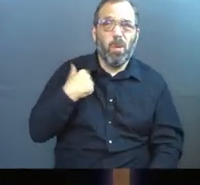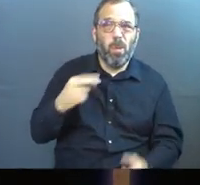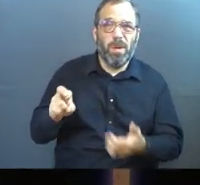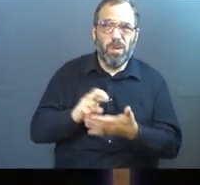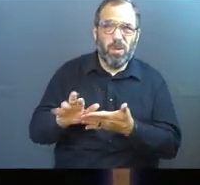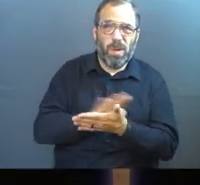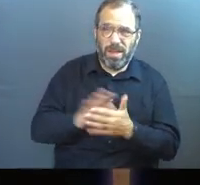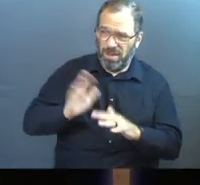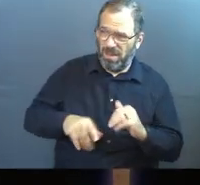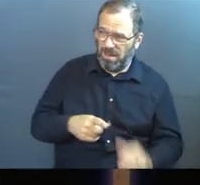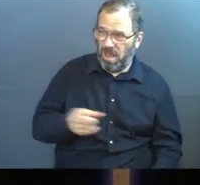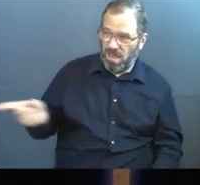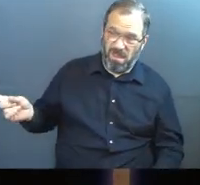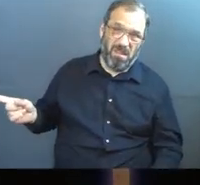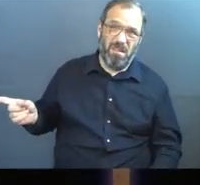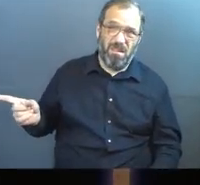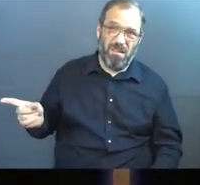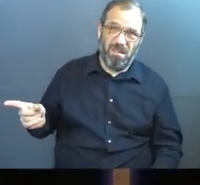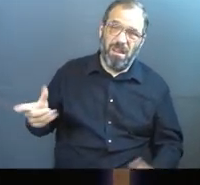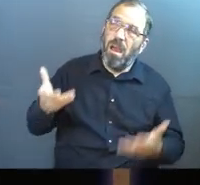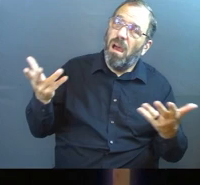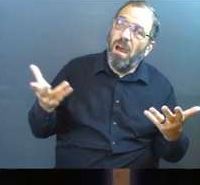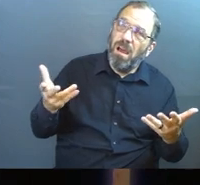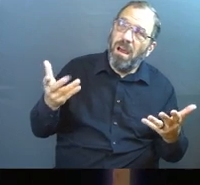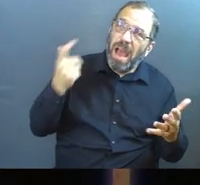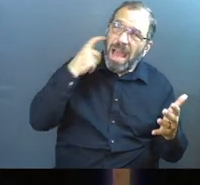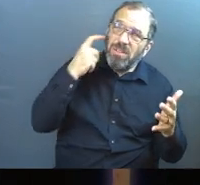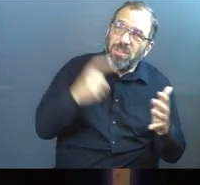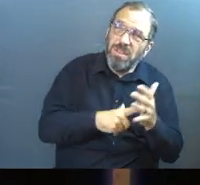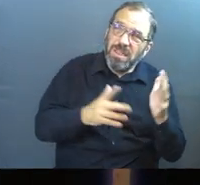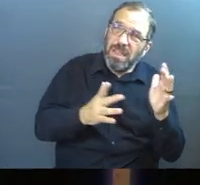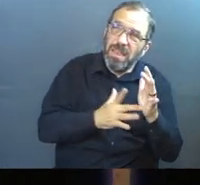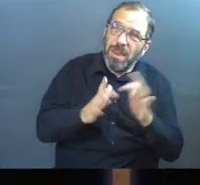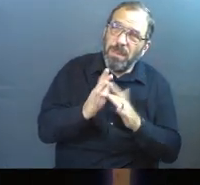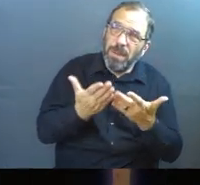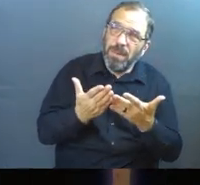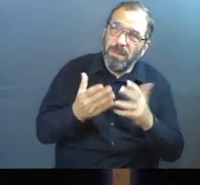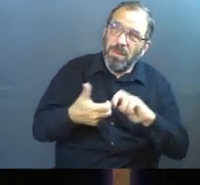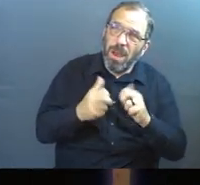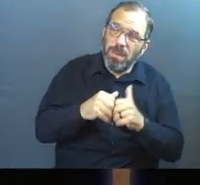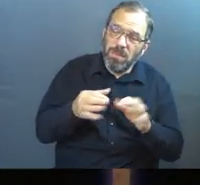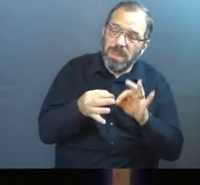righteous than they are, God. Does anybody see a biblical problem with that statement?